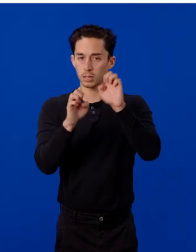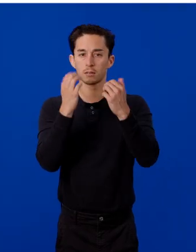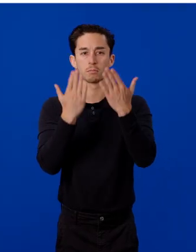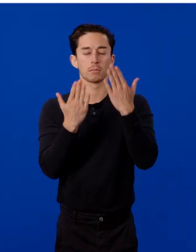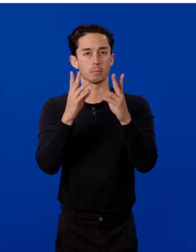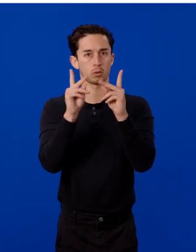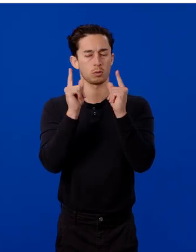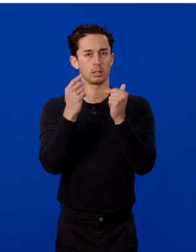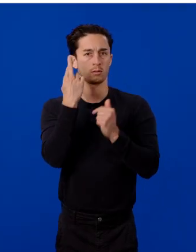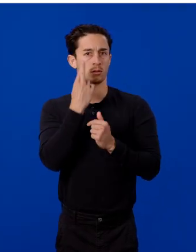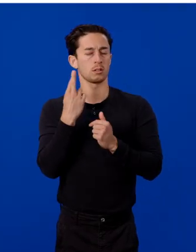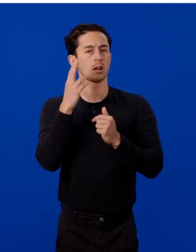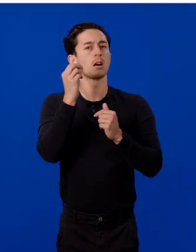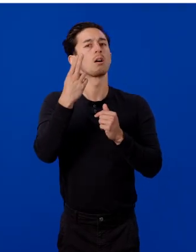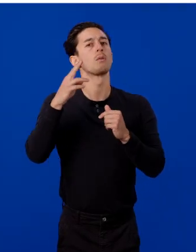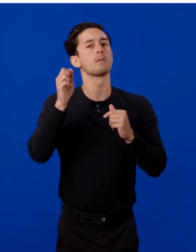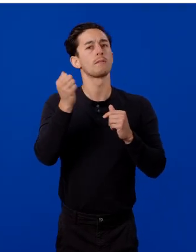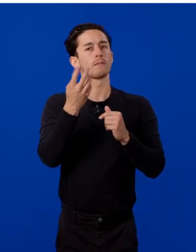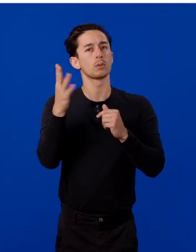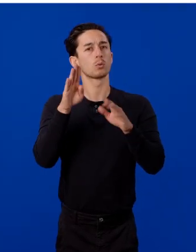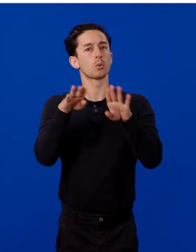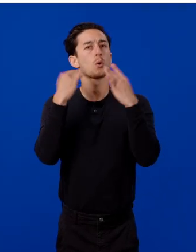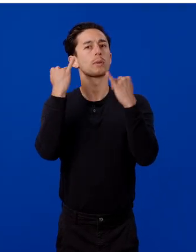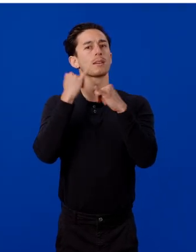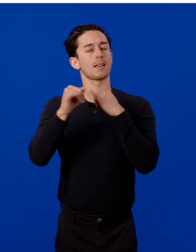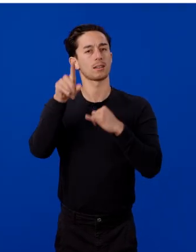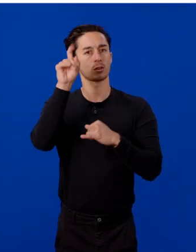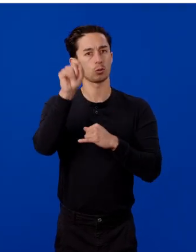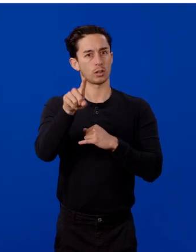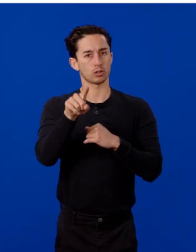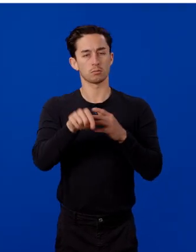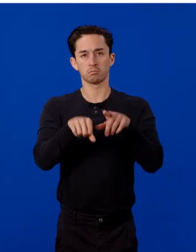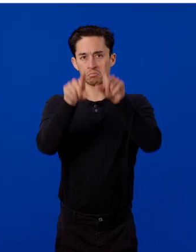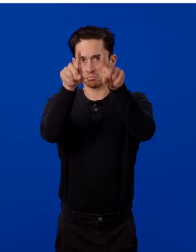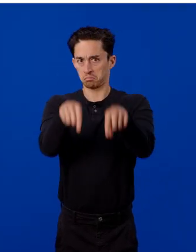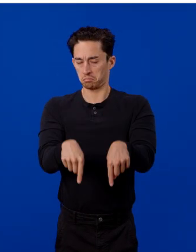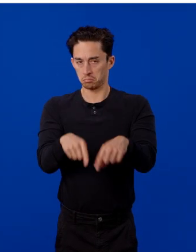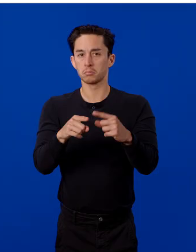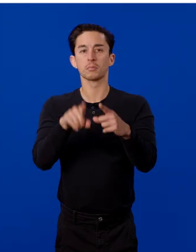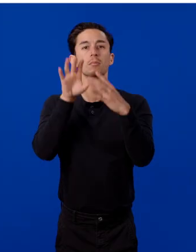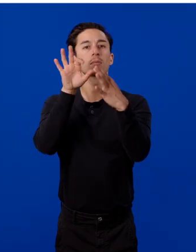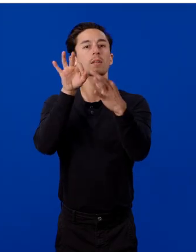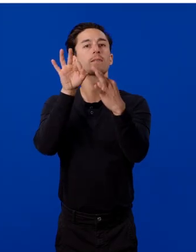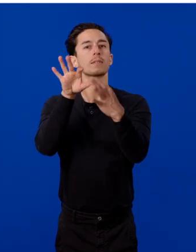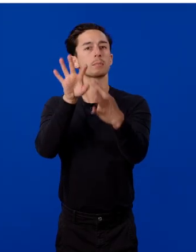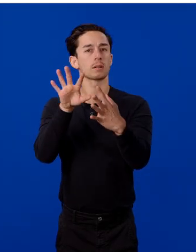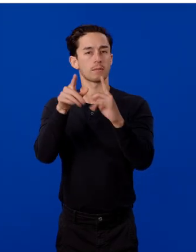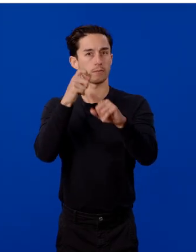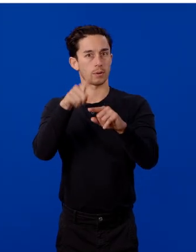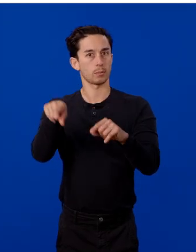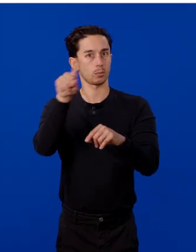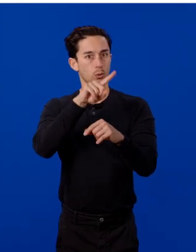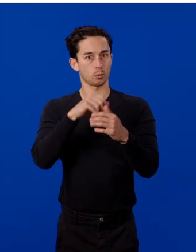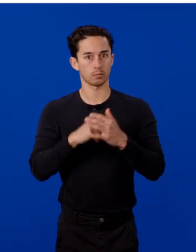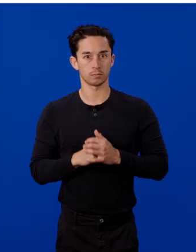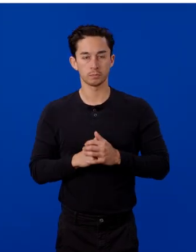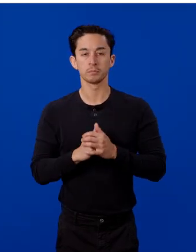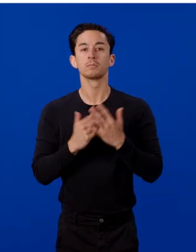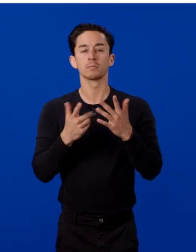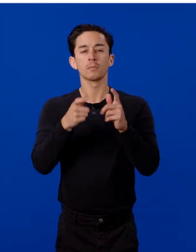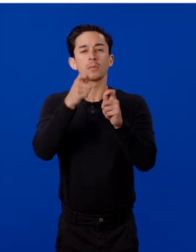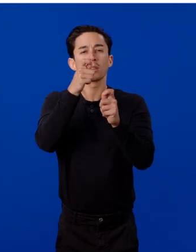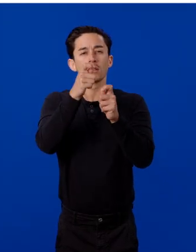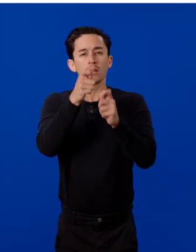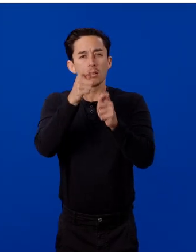quickly run into a few open ended questions. And here's the feedback we've heard from you. While fine tuning